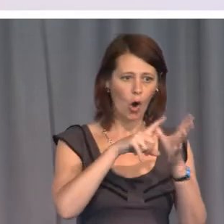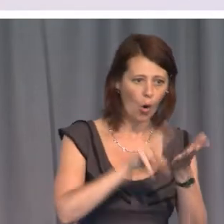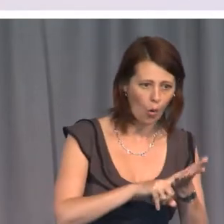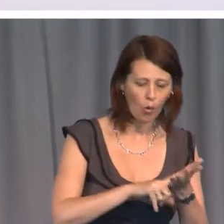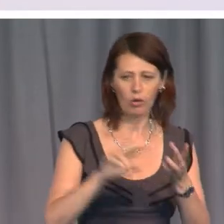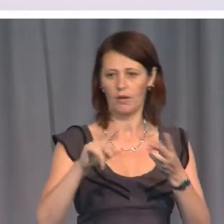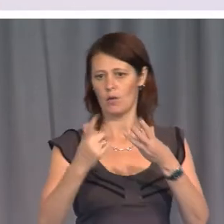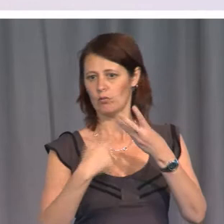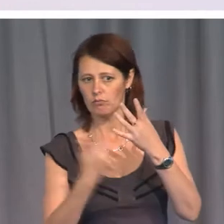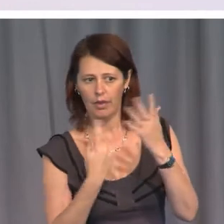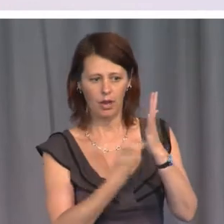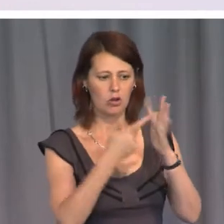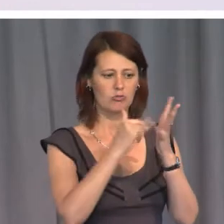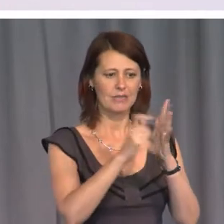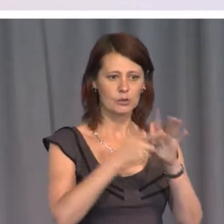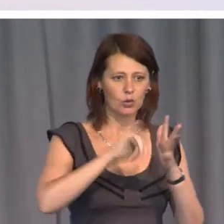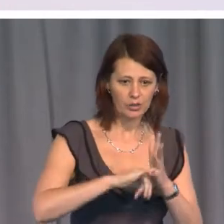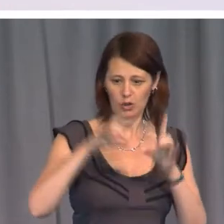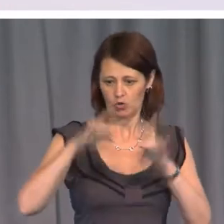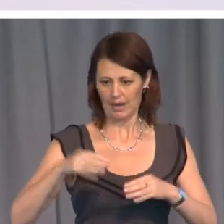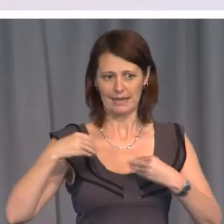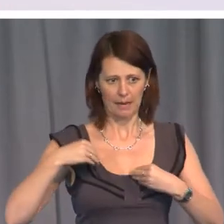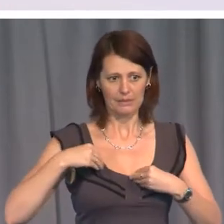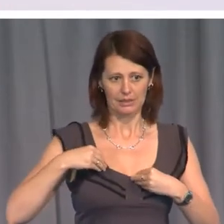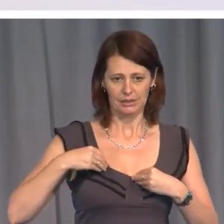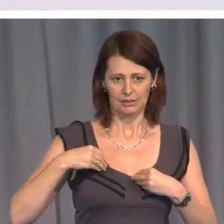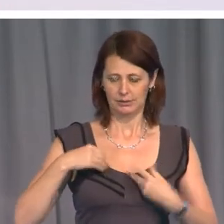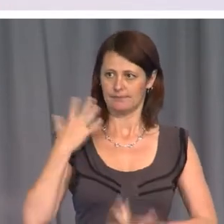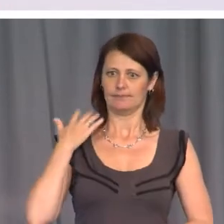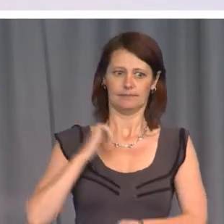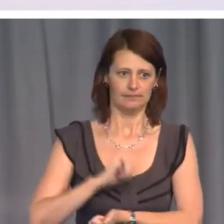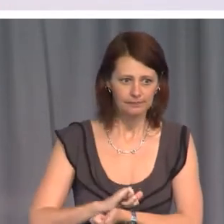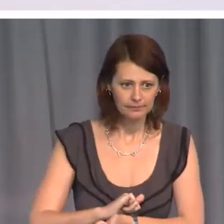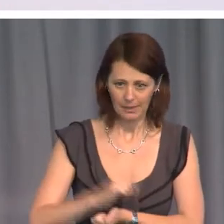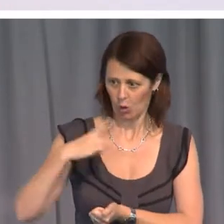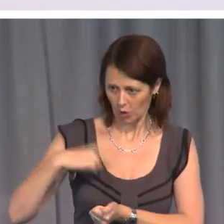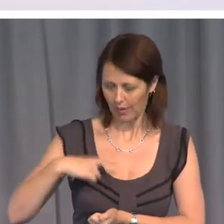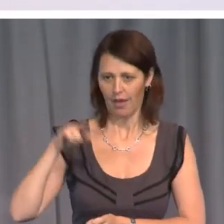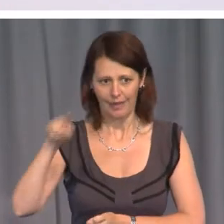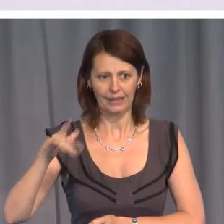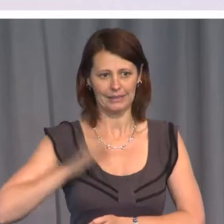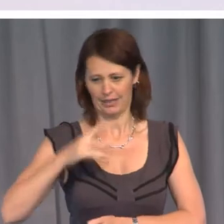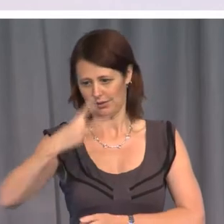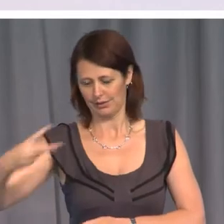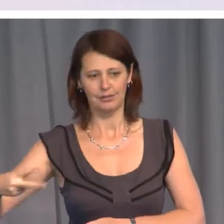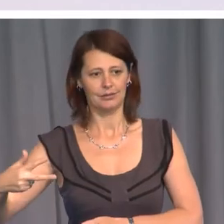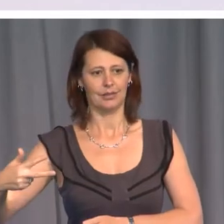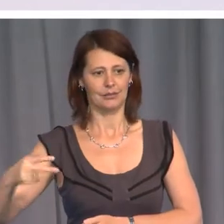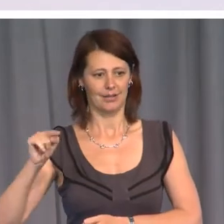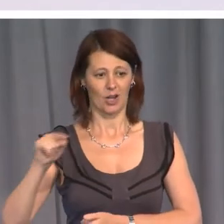sorts of resources, Australian companies are put in jeopardy in Indonesia thanks to this decision.